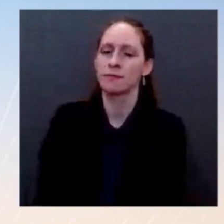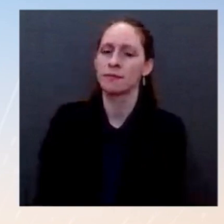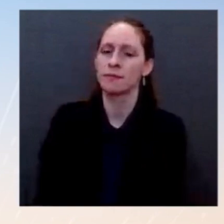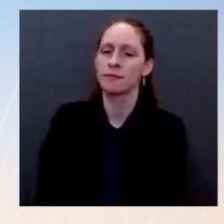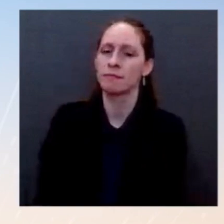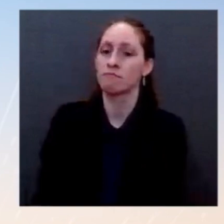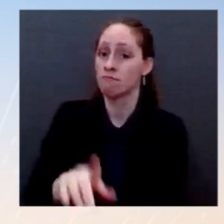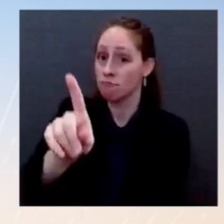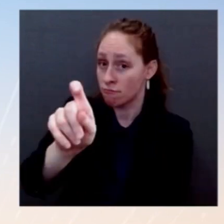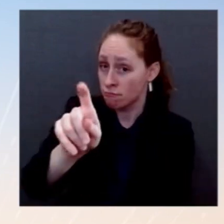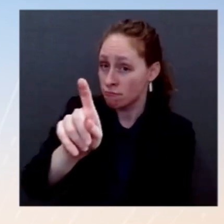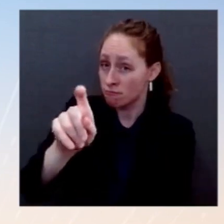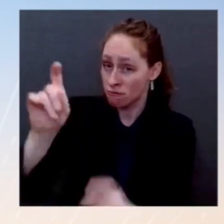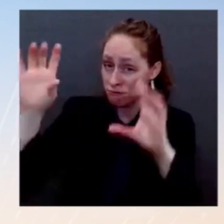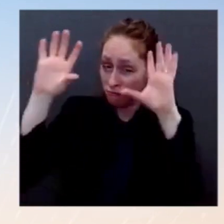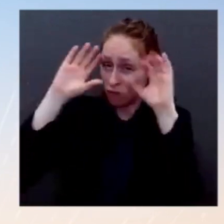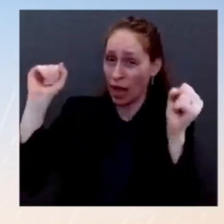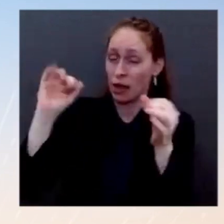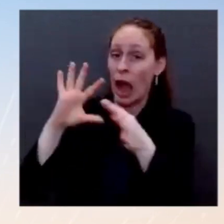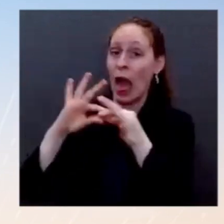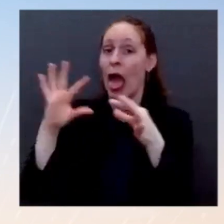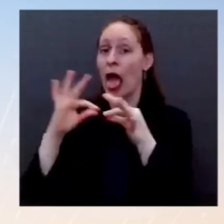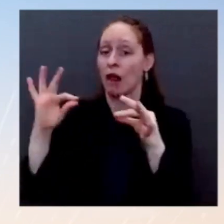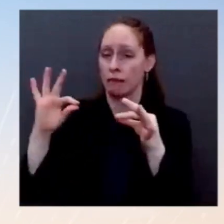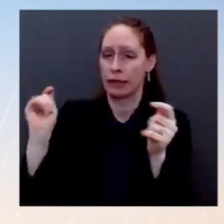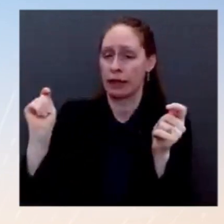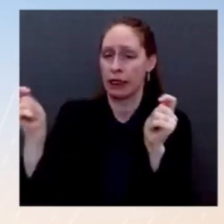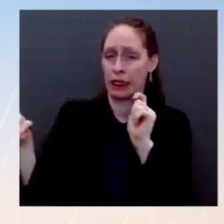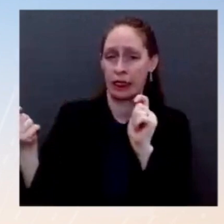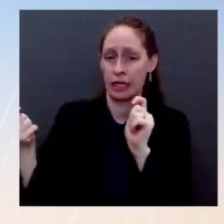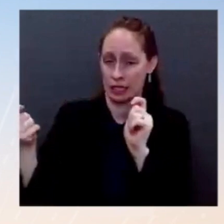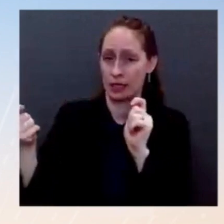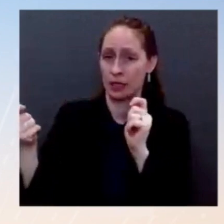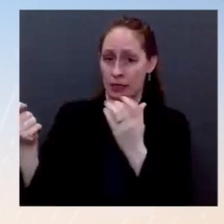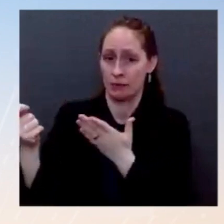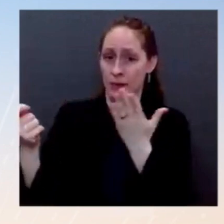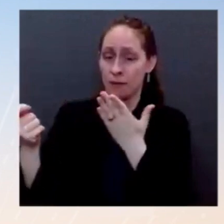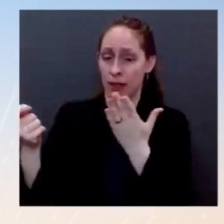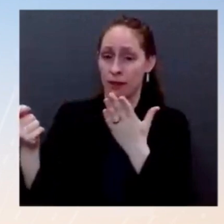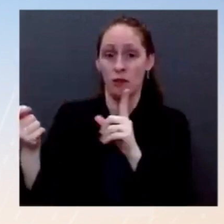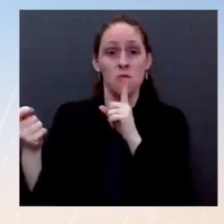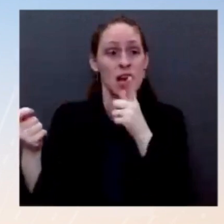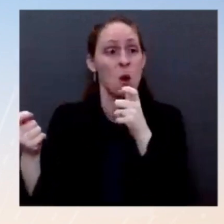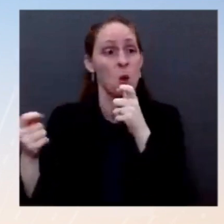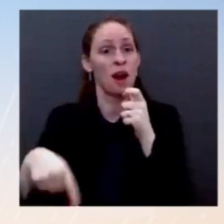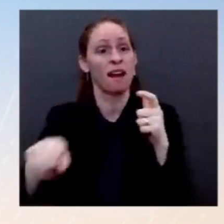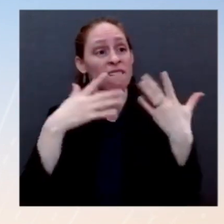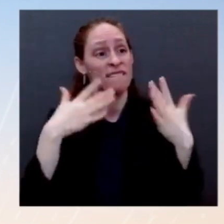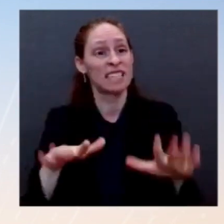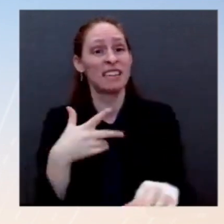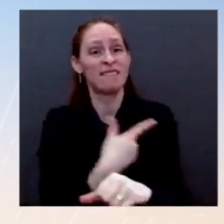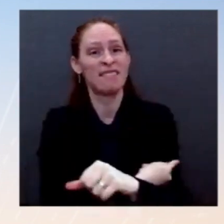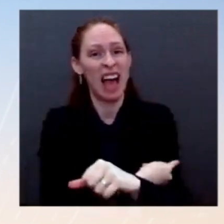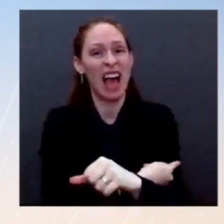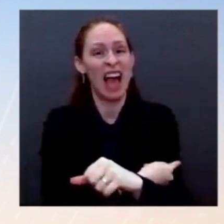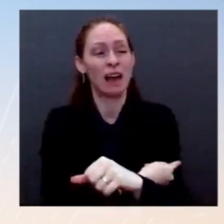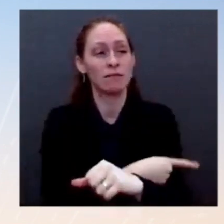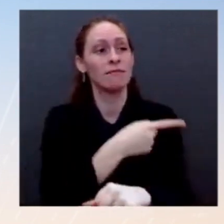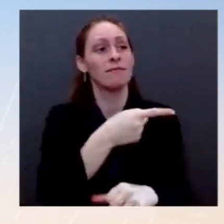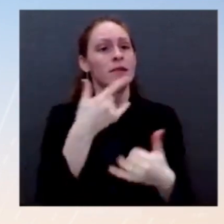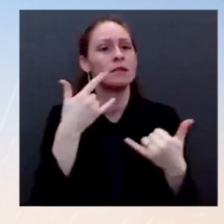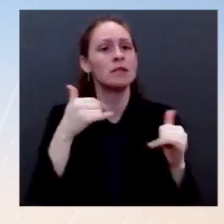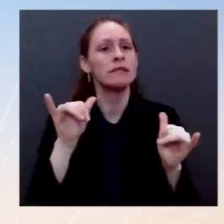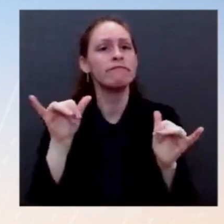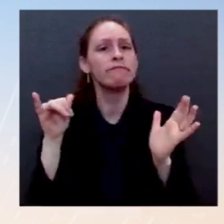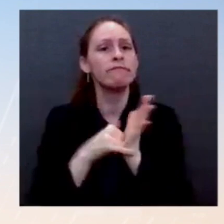are catching and spreading COVID? I think the president has said, as have we a number of times, that there will be breakthrough cases.